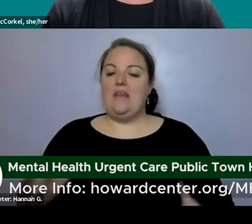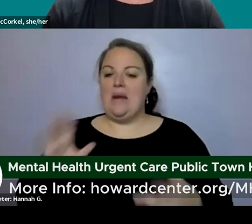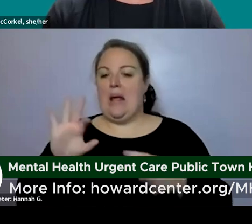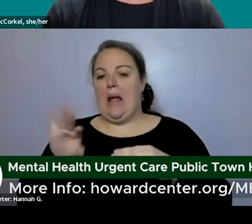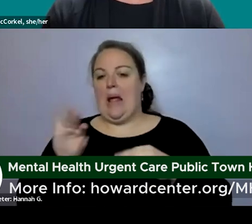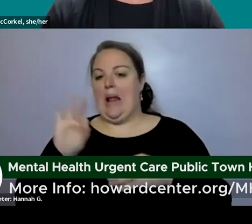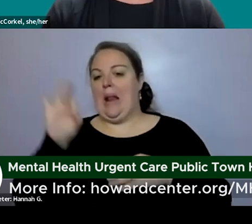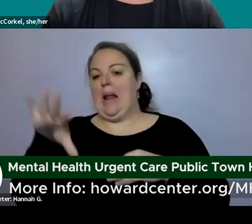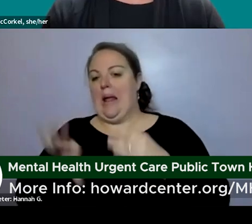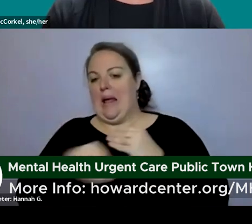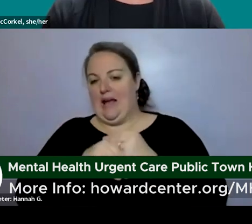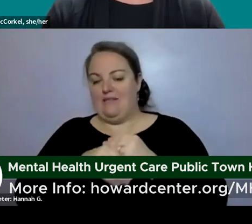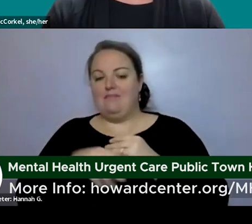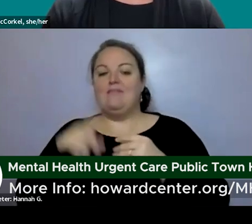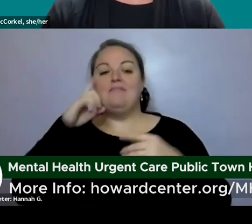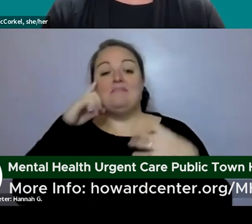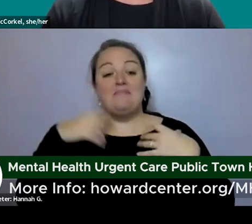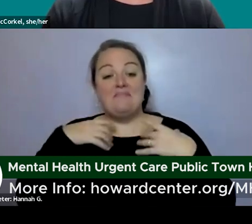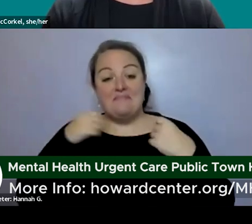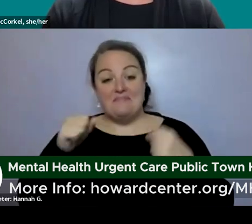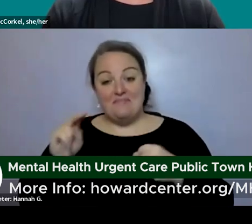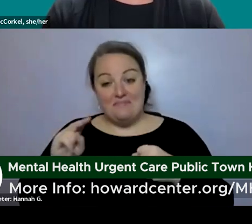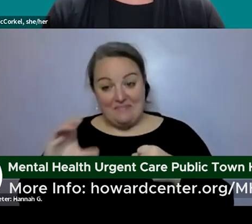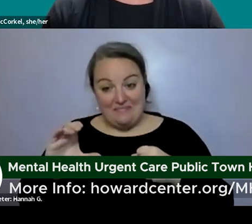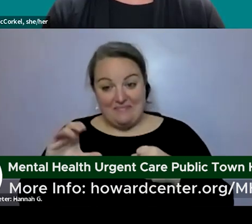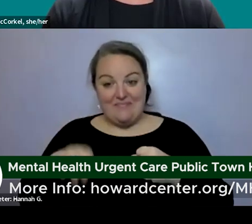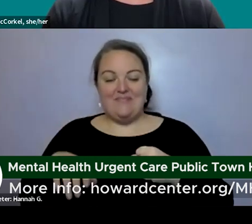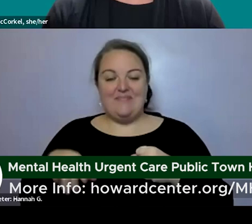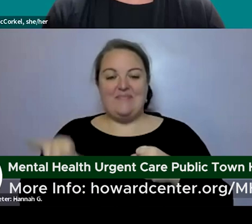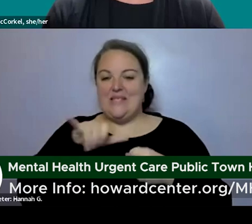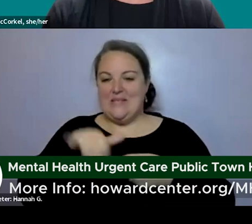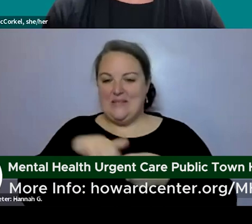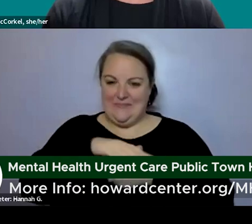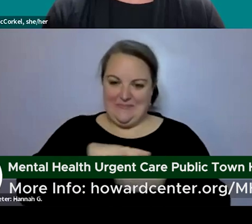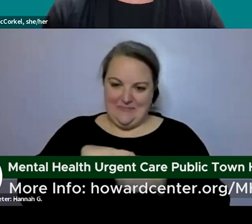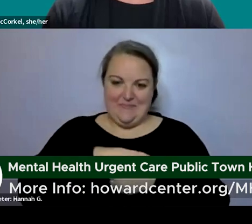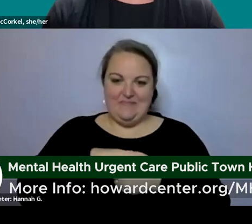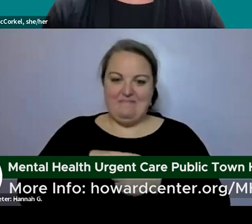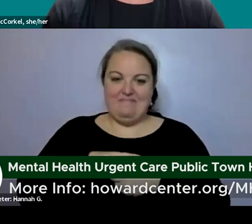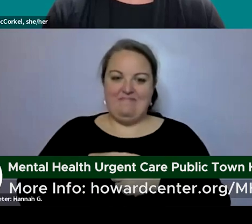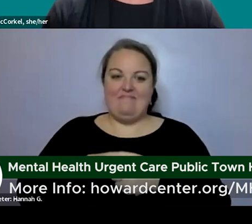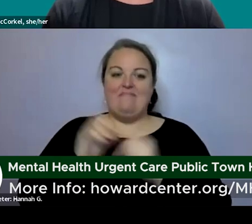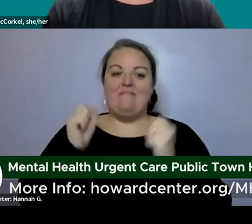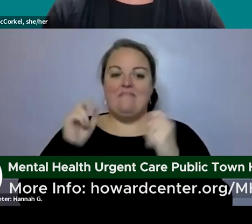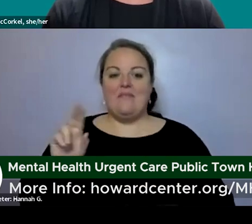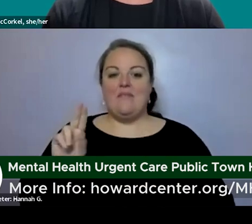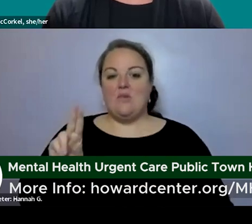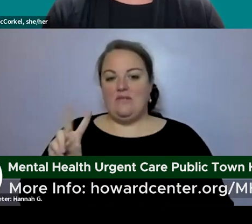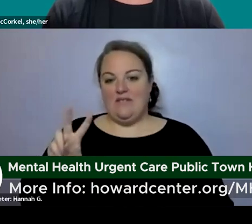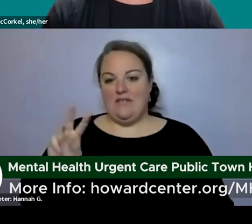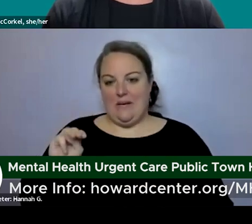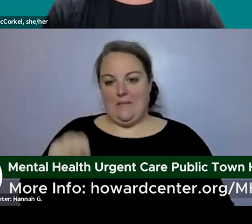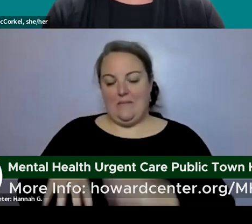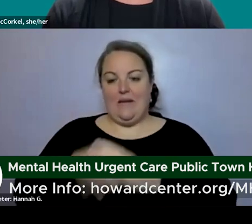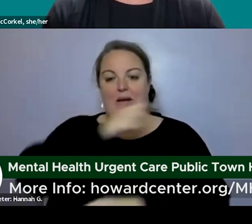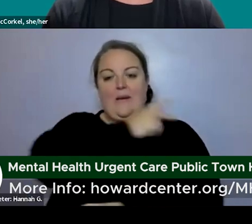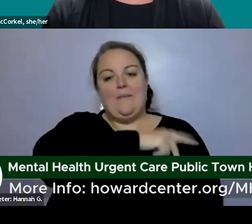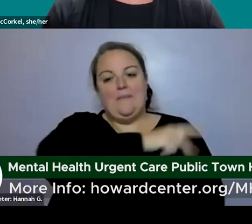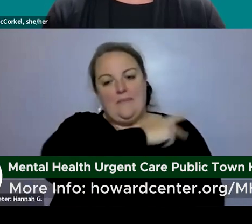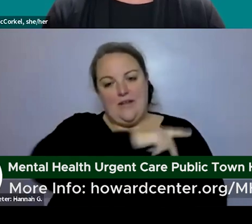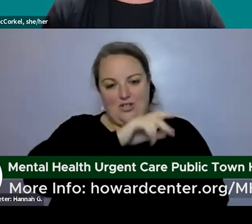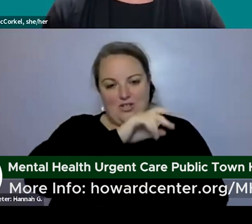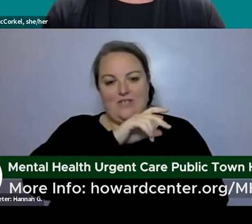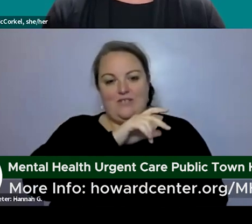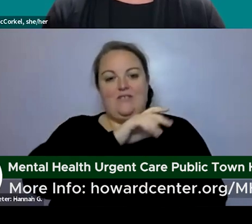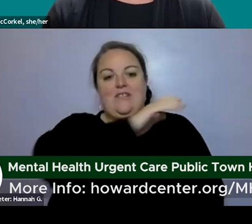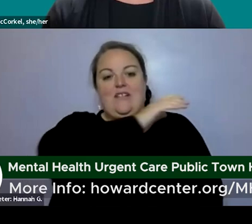so the mental health urgent care is in the same space as many of the uvm medical centers outpatient clinics and as